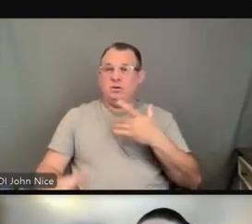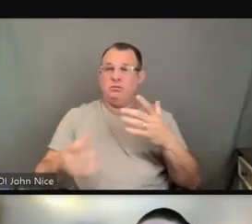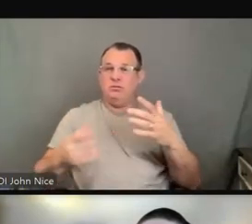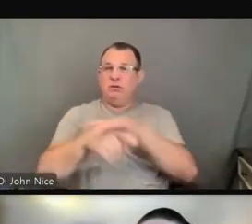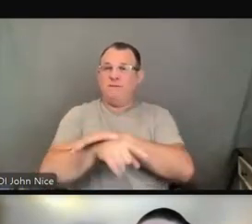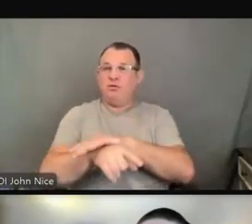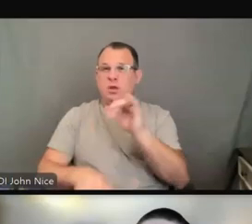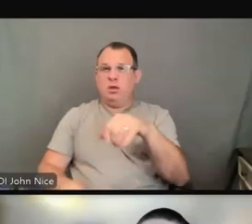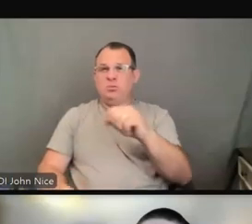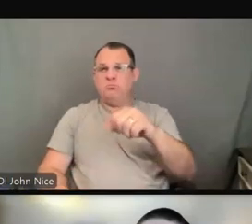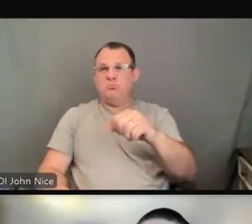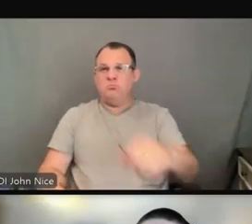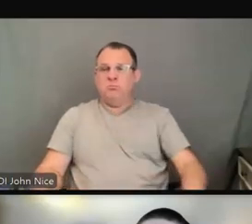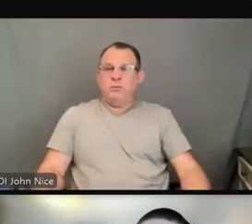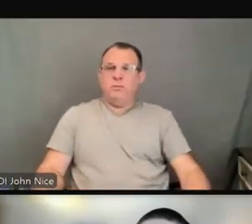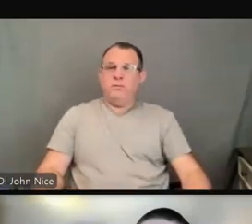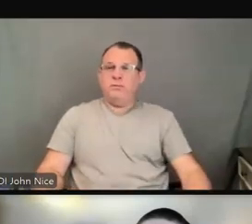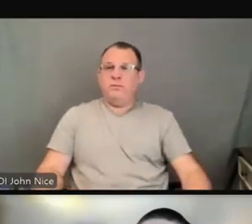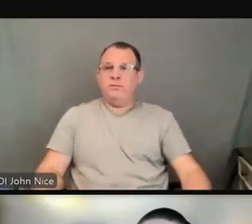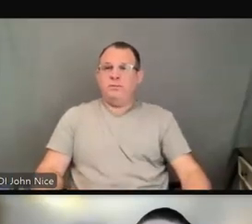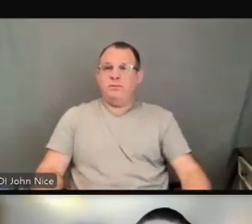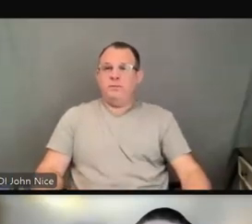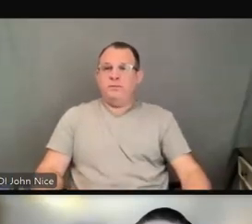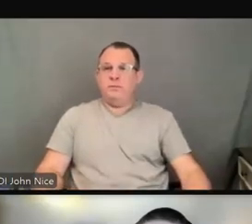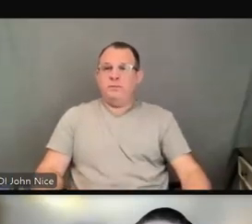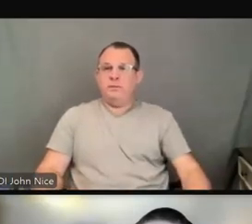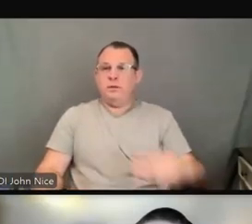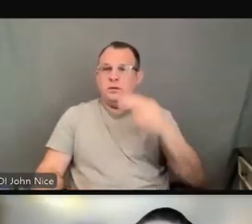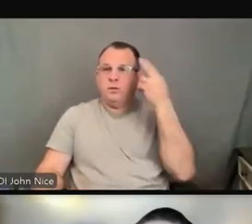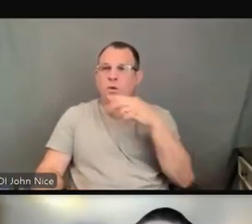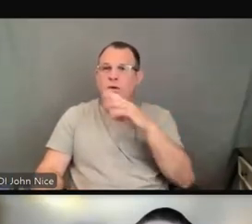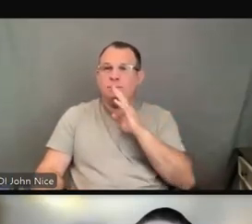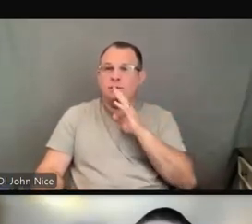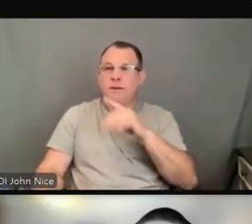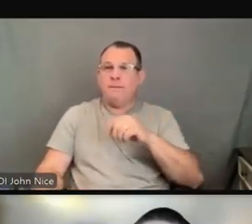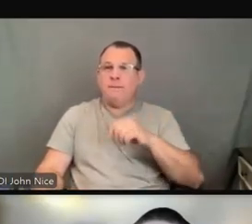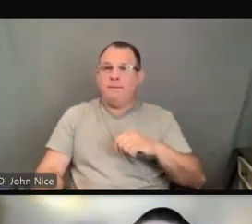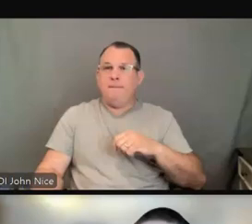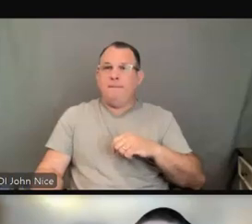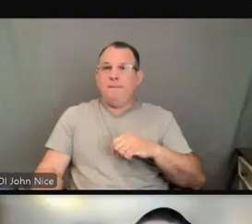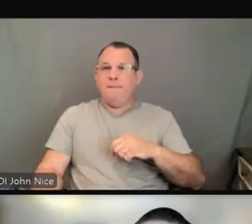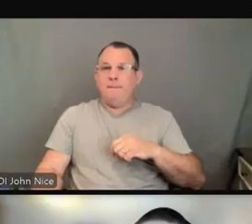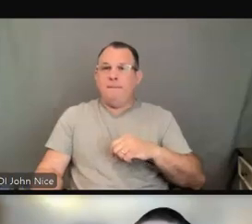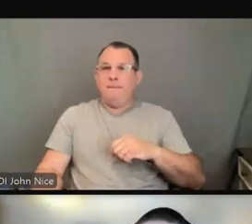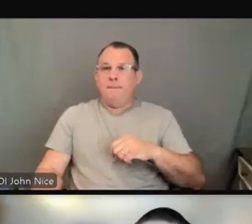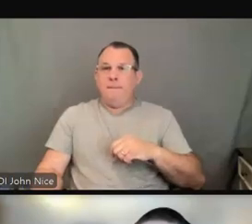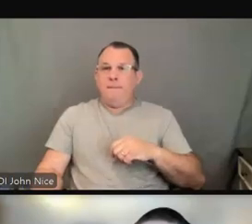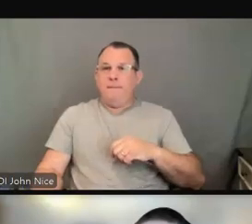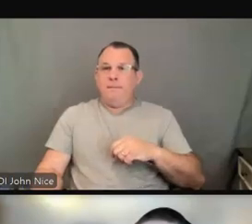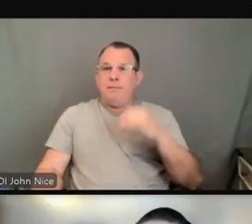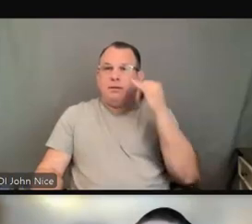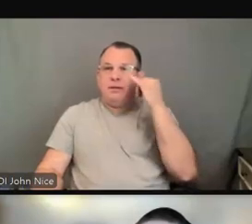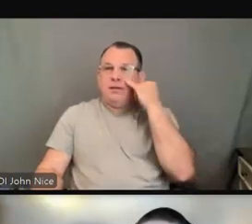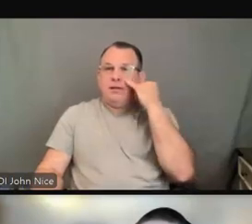The next one is, what can a deaf patient do when the medical staff brings a device in